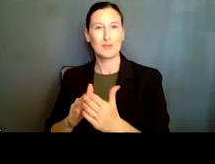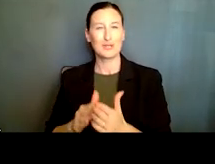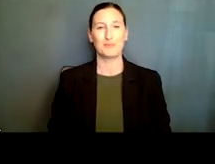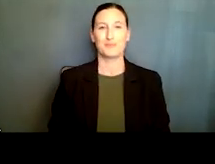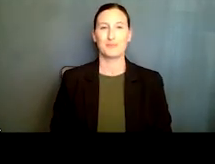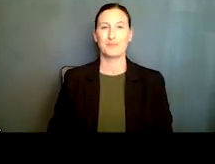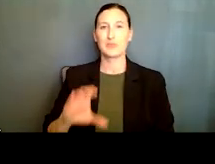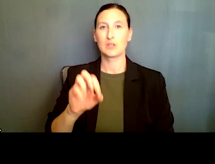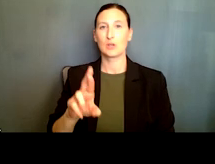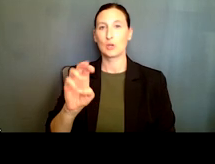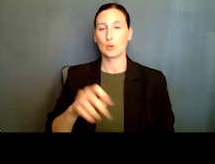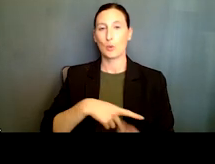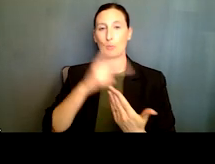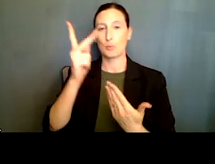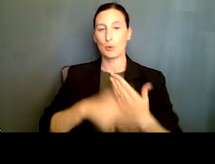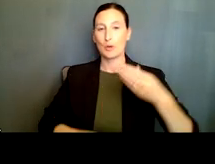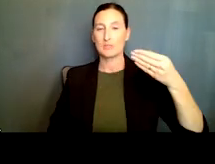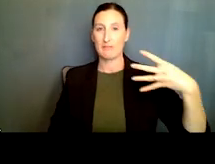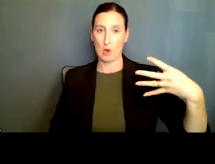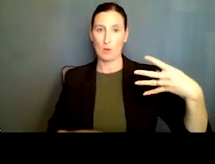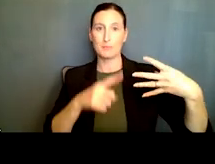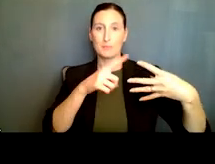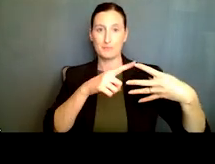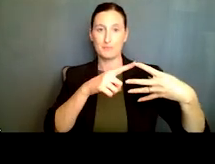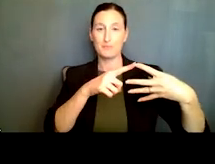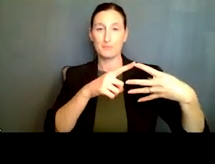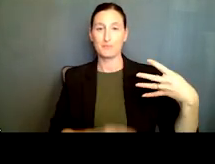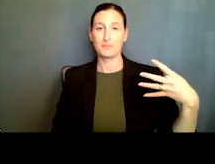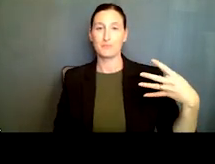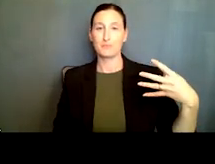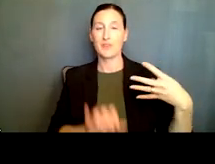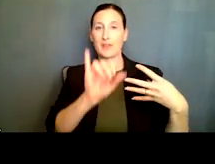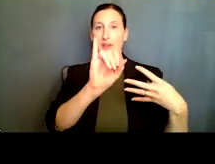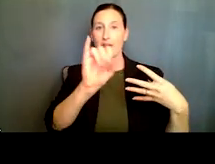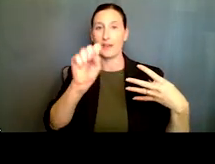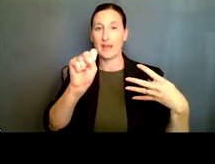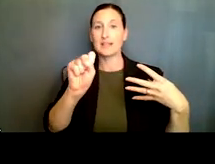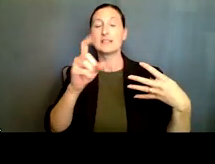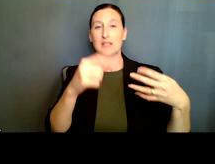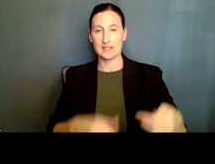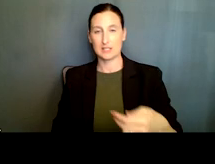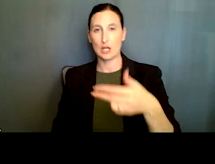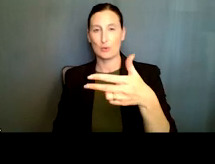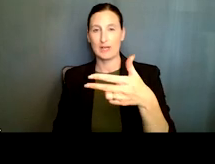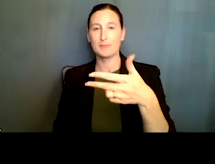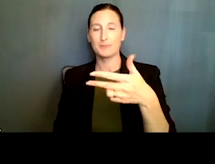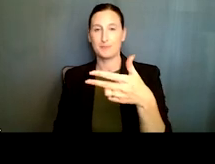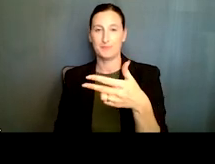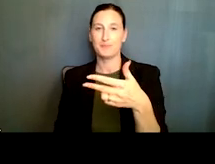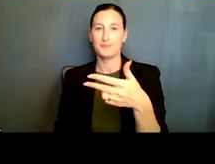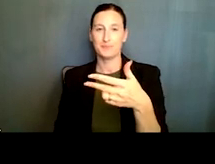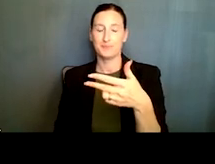programs in the four divisions are as follows. In IIS, we have human-centered computing,